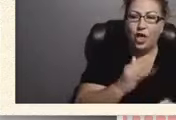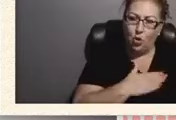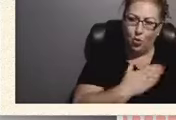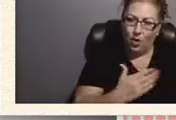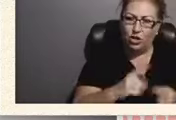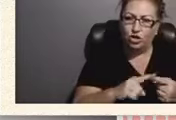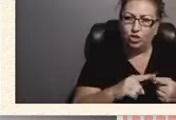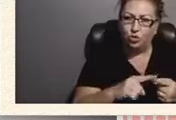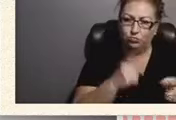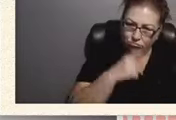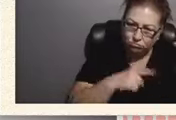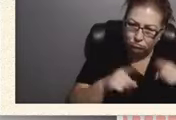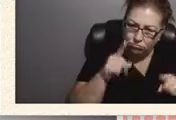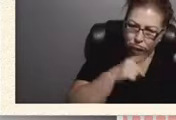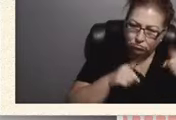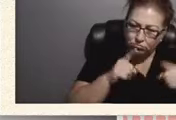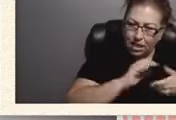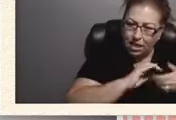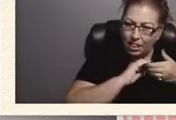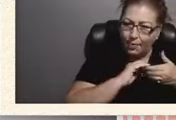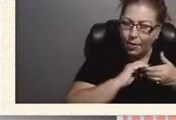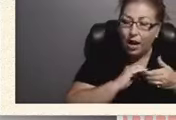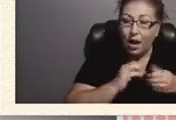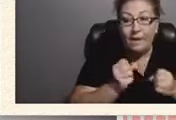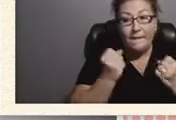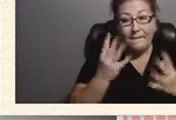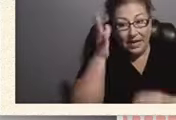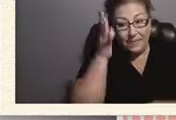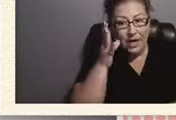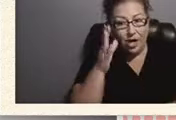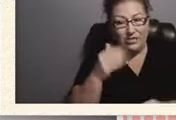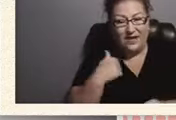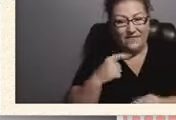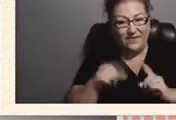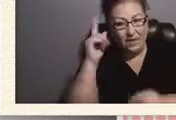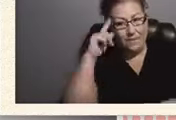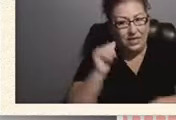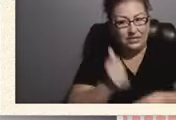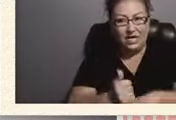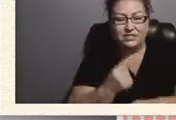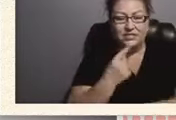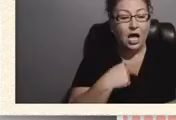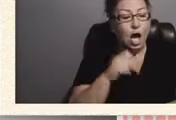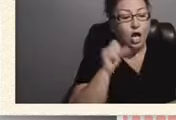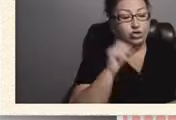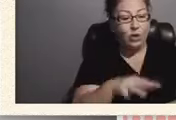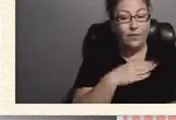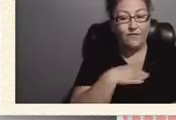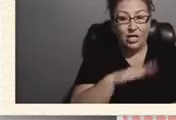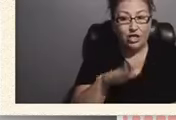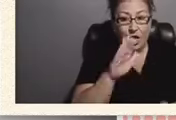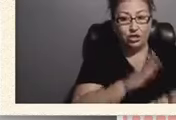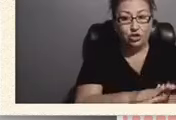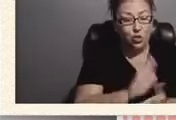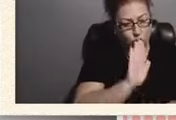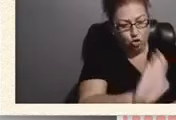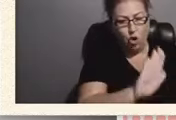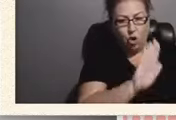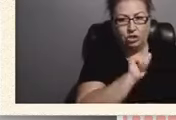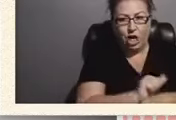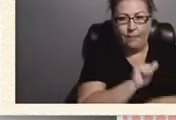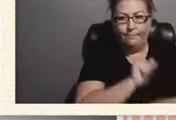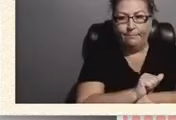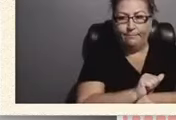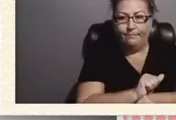a lot of parents, they have different mindset. They say, I drop my child in school. That's their job. That's never been